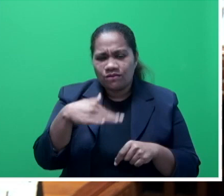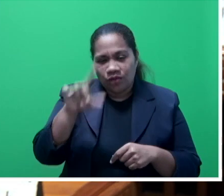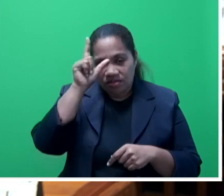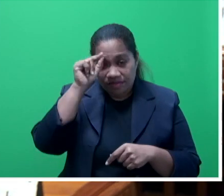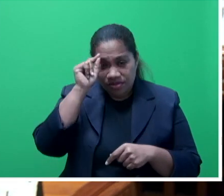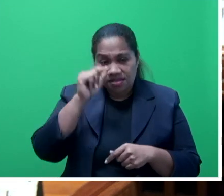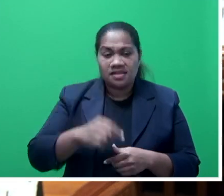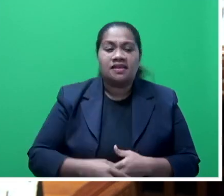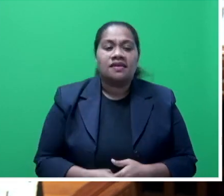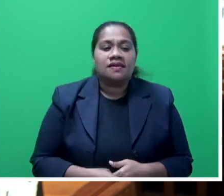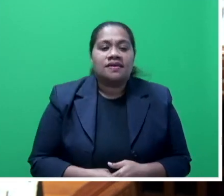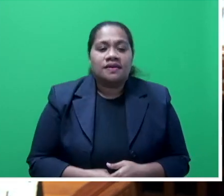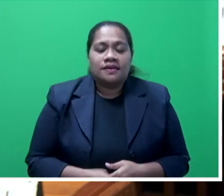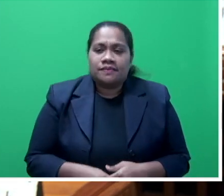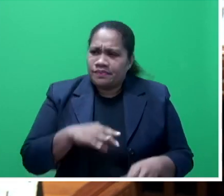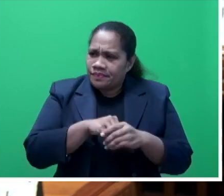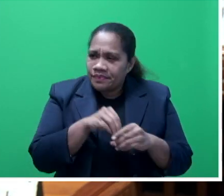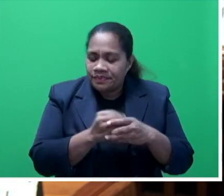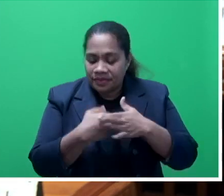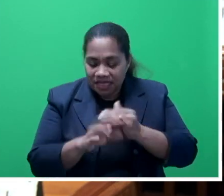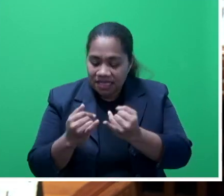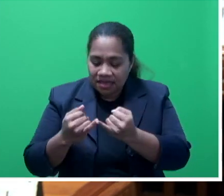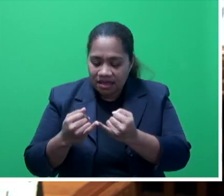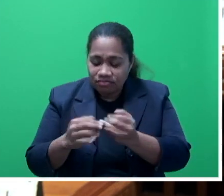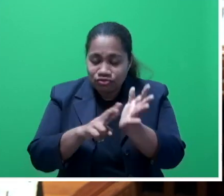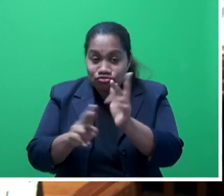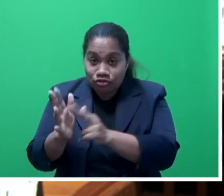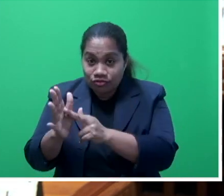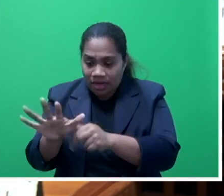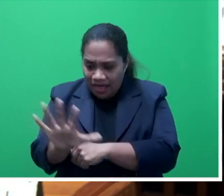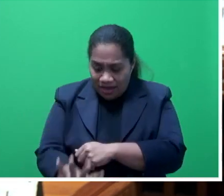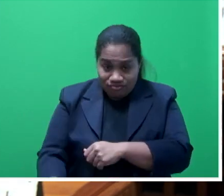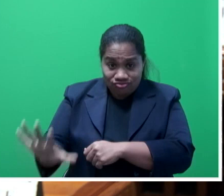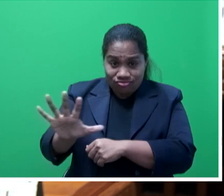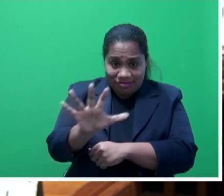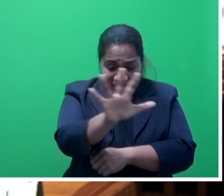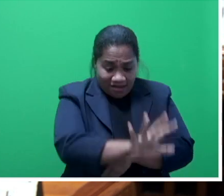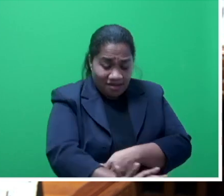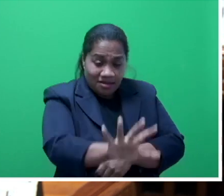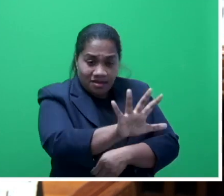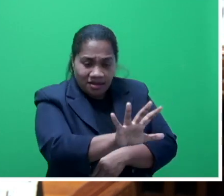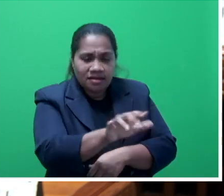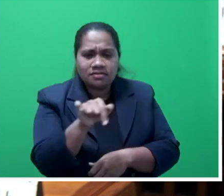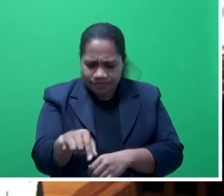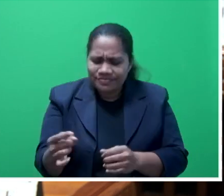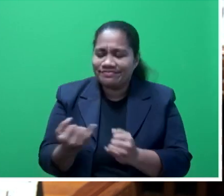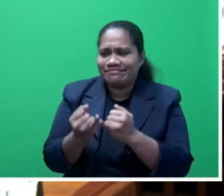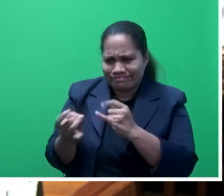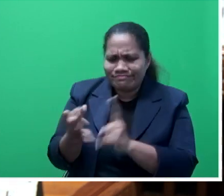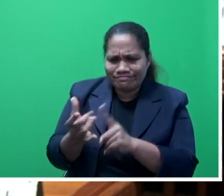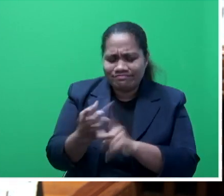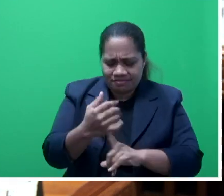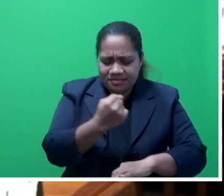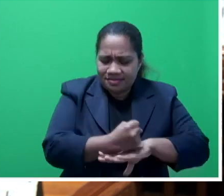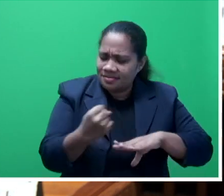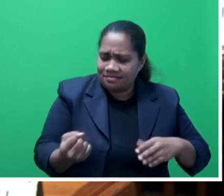including those in the rural areas is of paramount importance to government